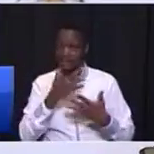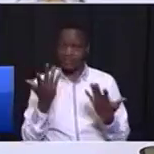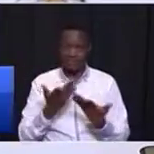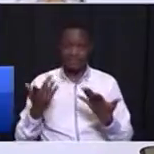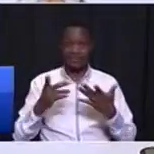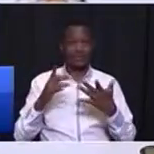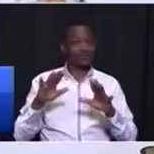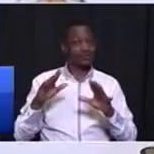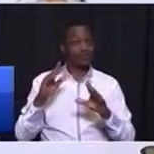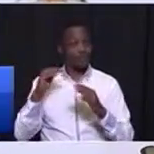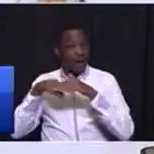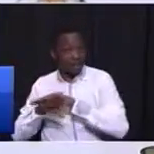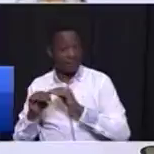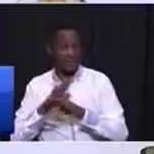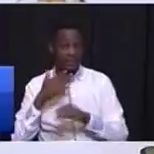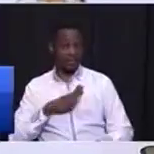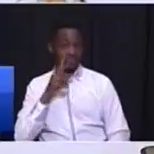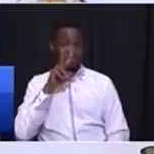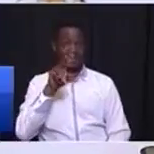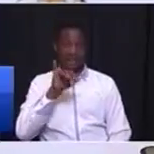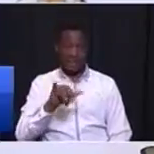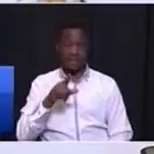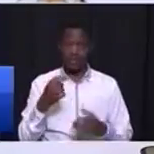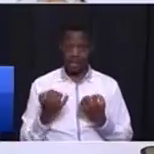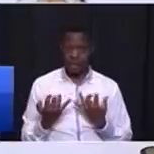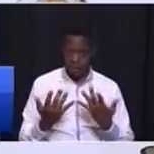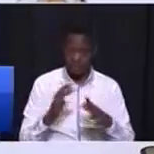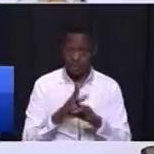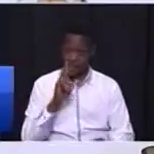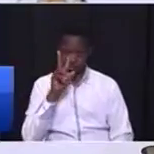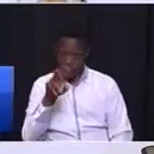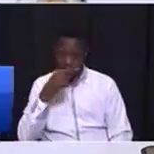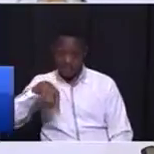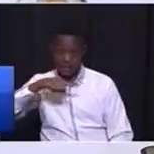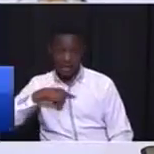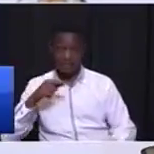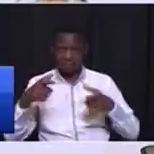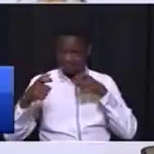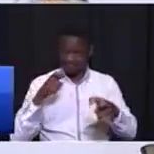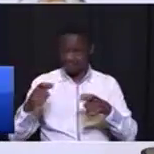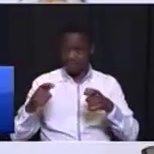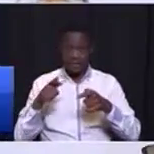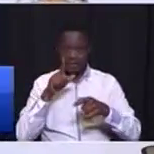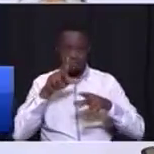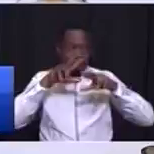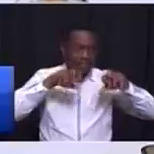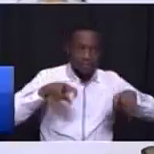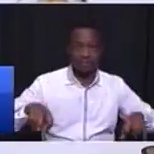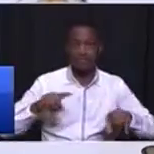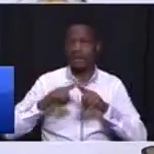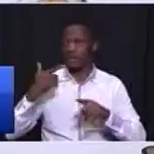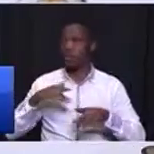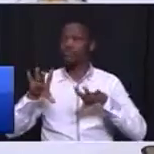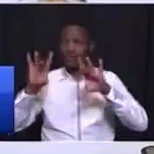No wait. And I want you to see that we are on the ground. You must watch us conducting raids, and I want to invite